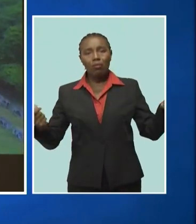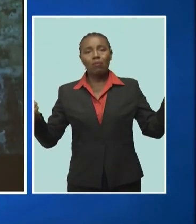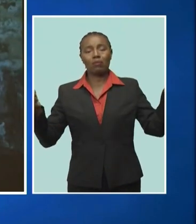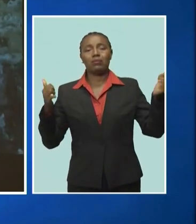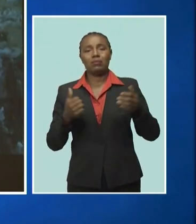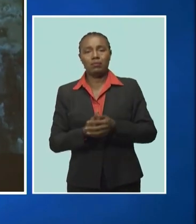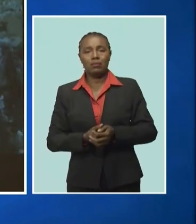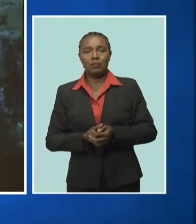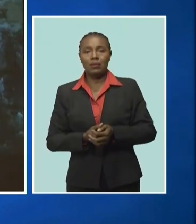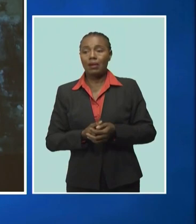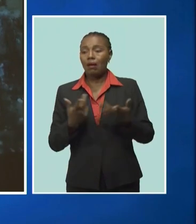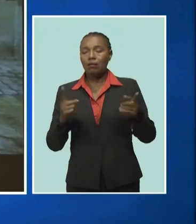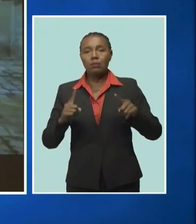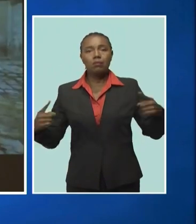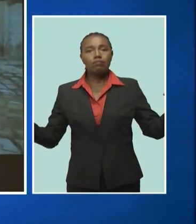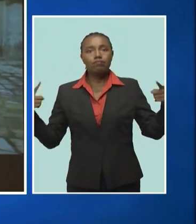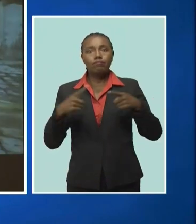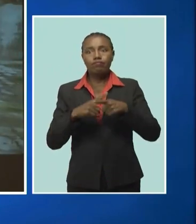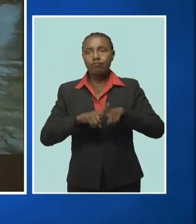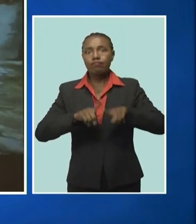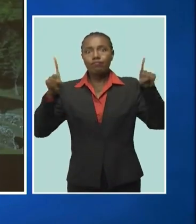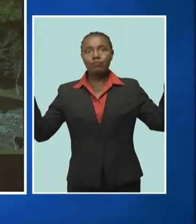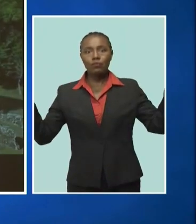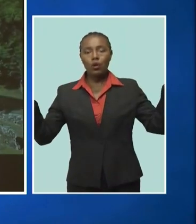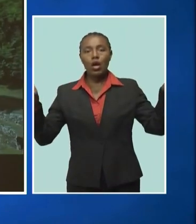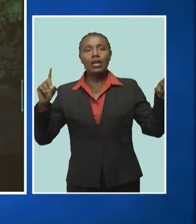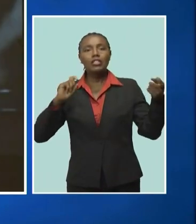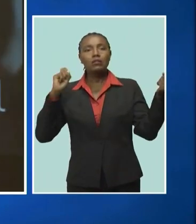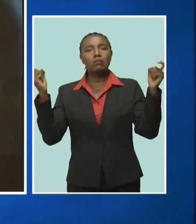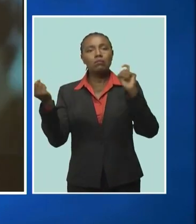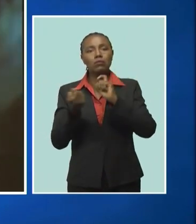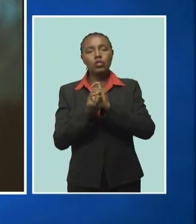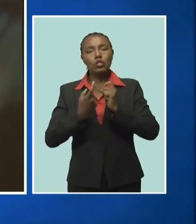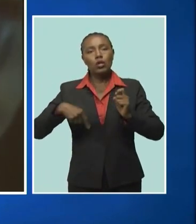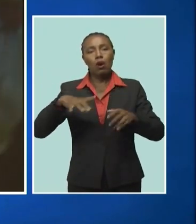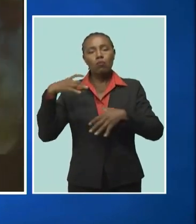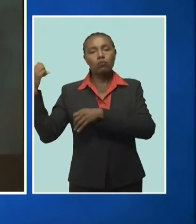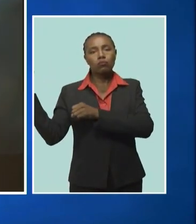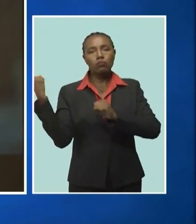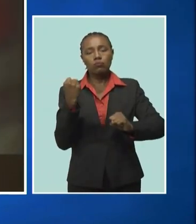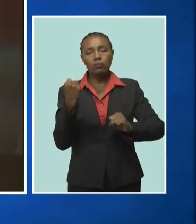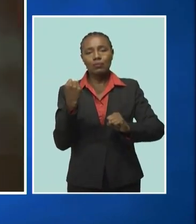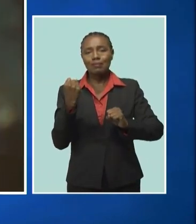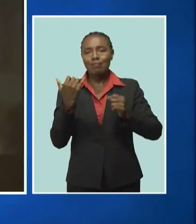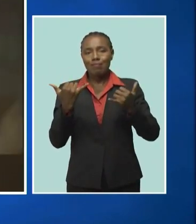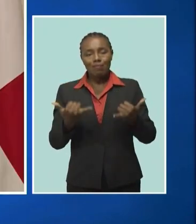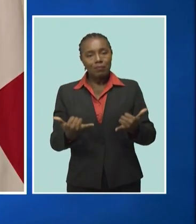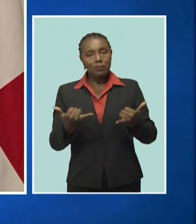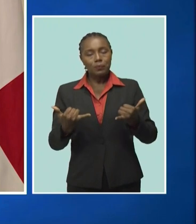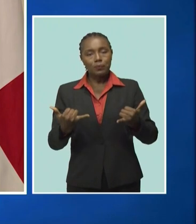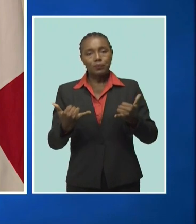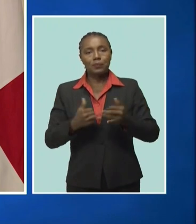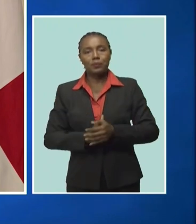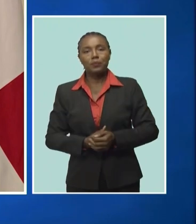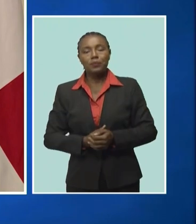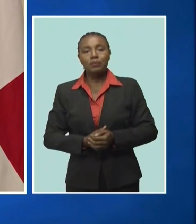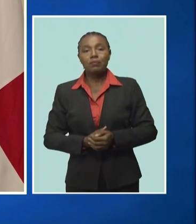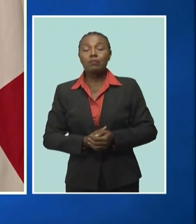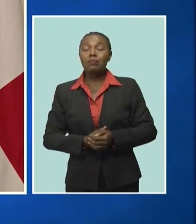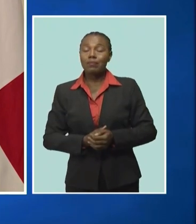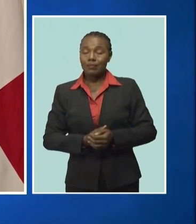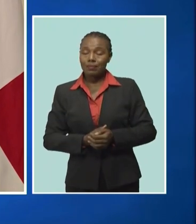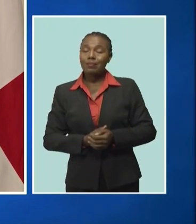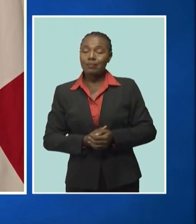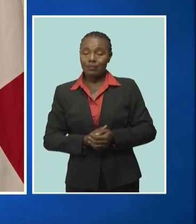turn our differences into strengths and we need to do it now. Because, my friends,